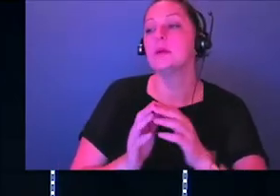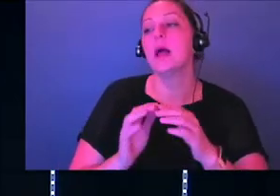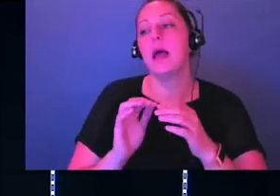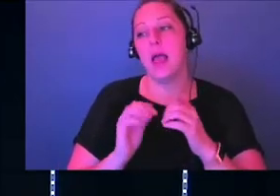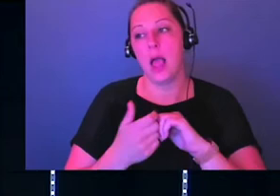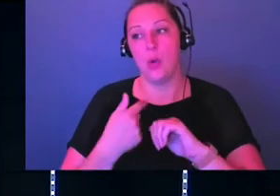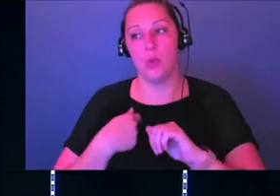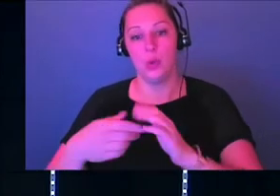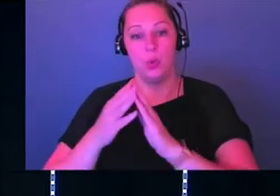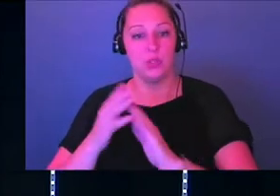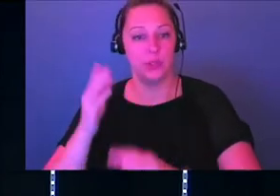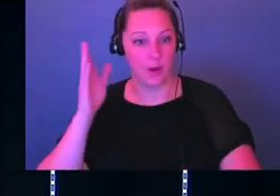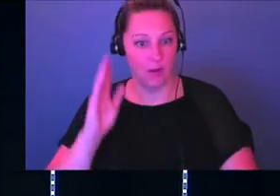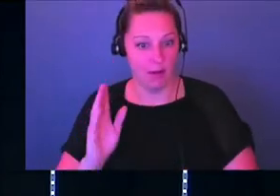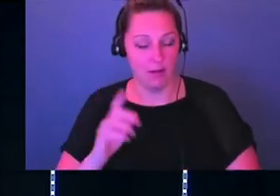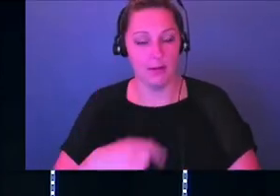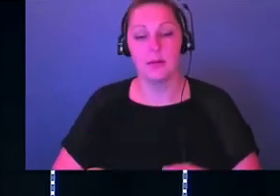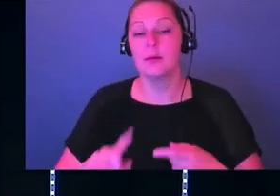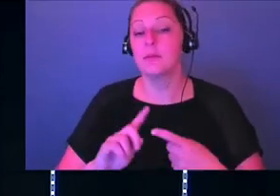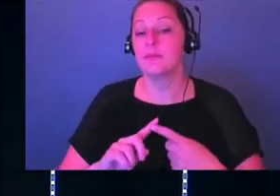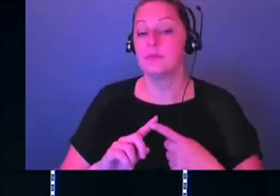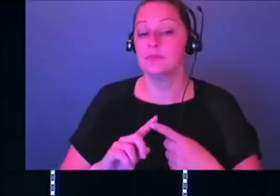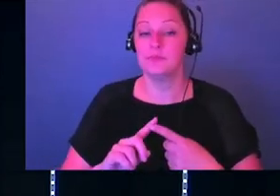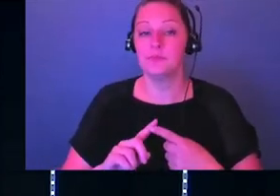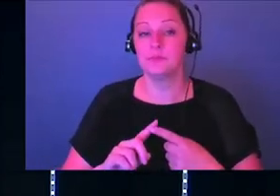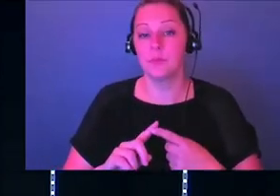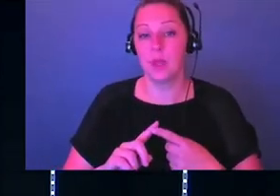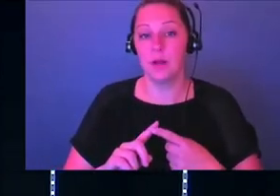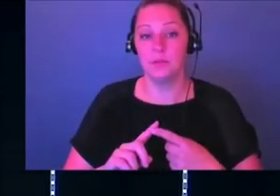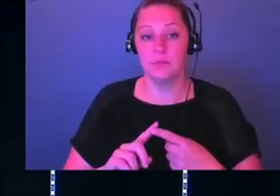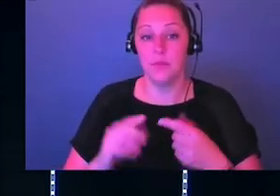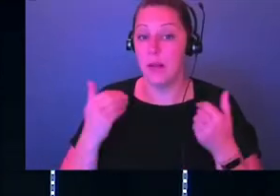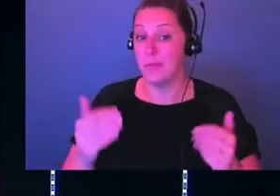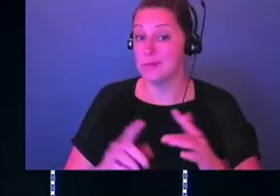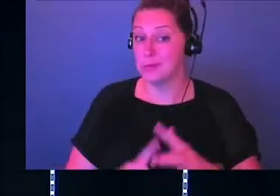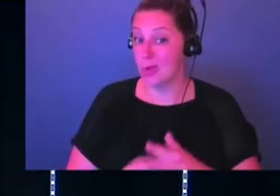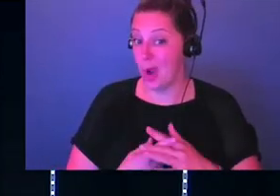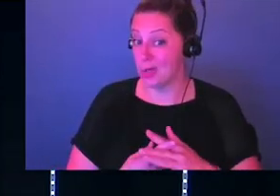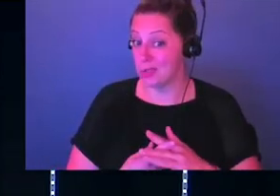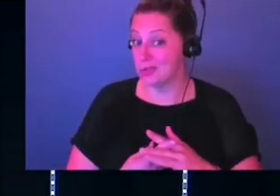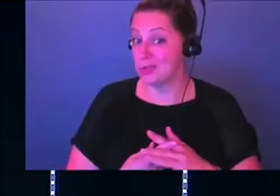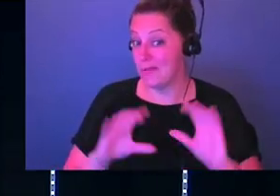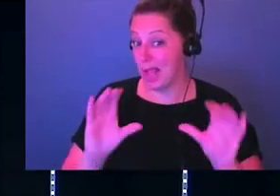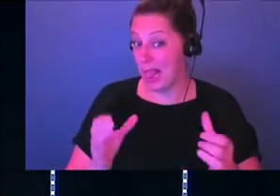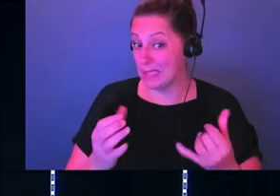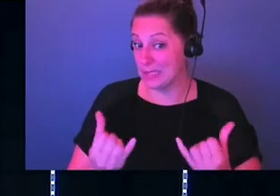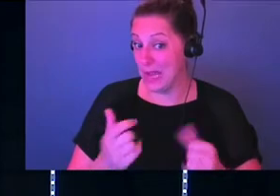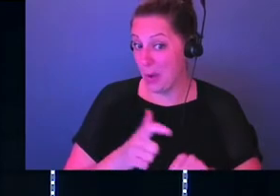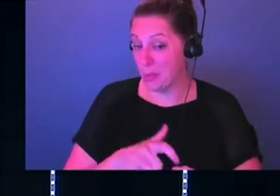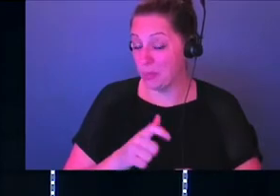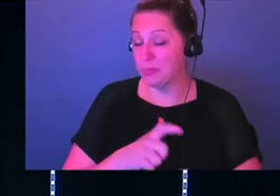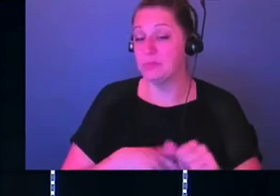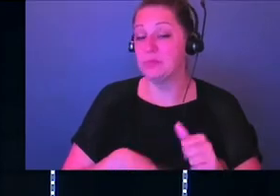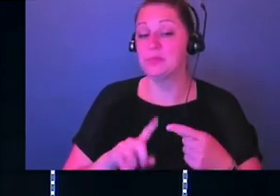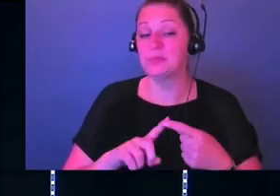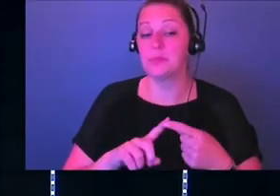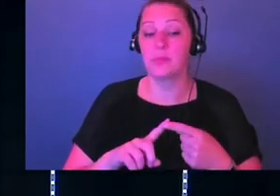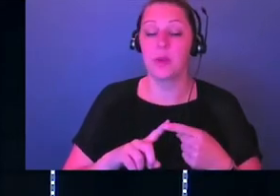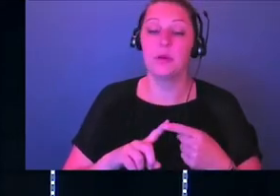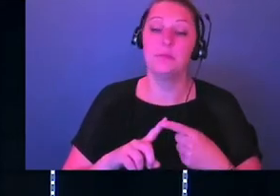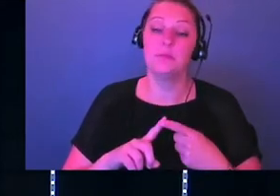worship God. And so the first word that we're going to find, and we're going to jump right in, okay? It's to be a little bit of a class real quick. The first word we find